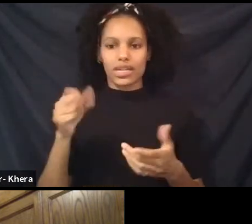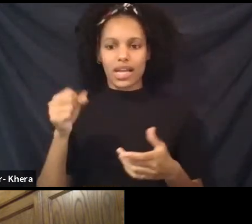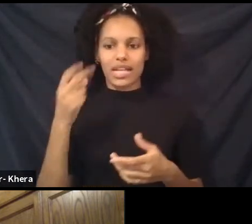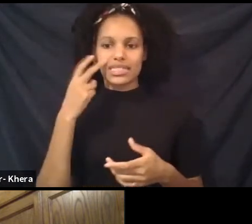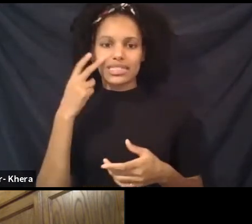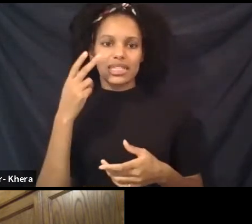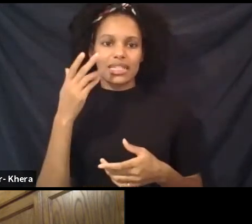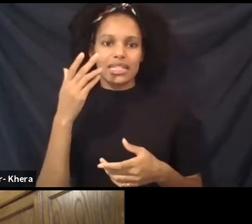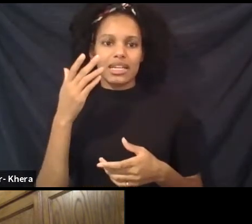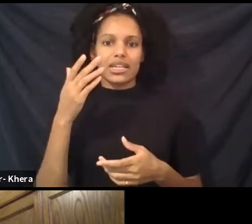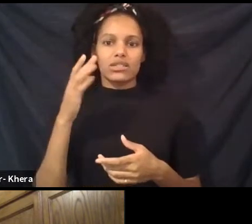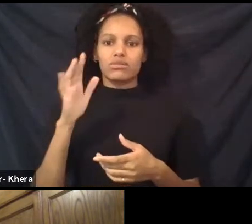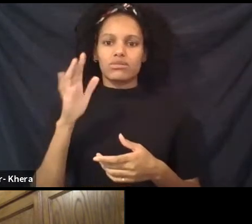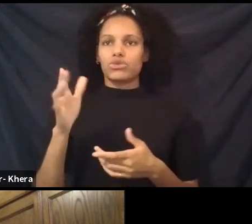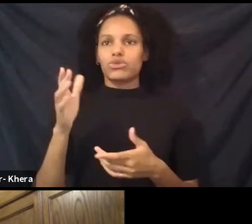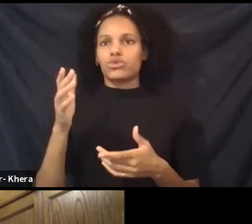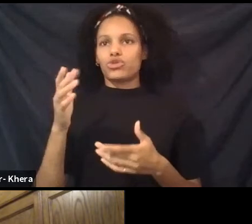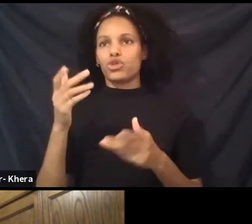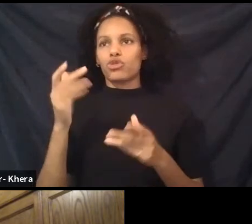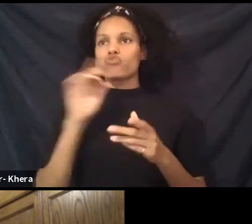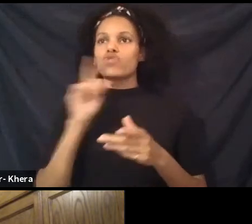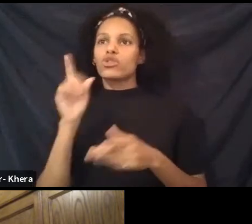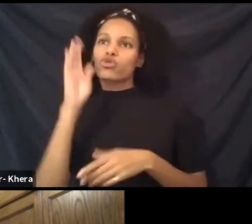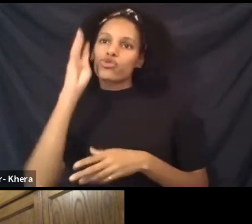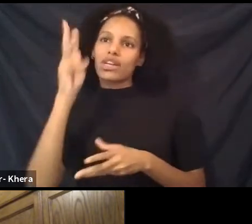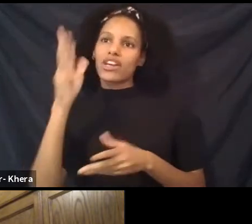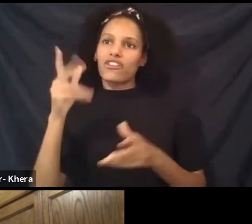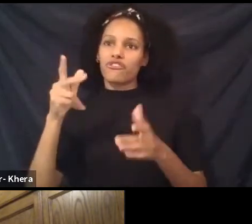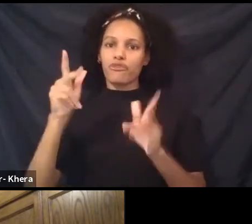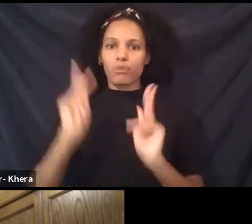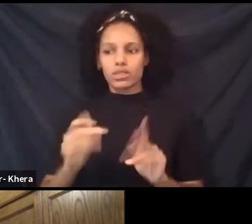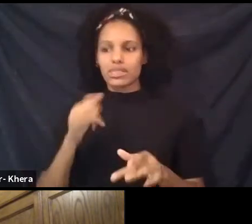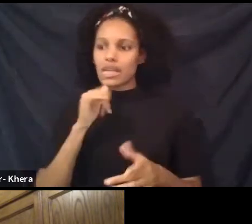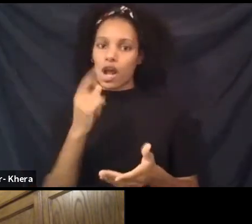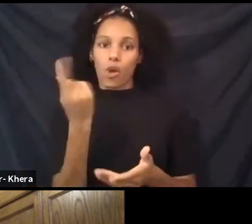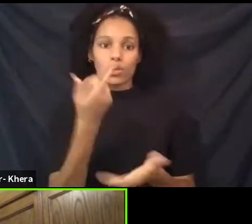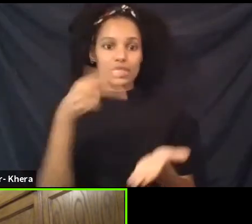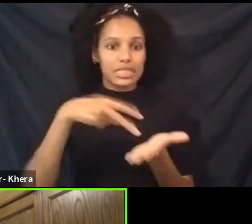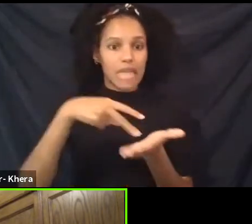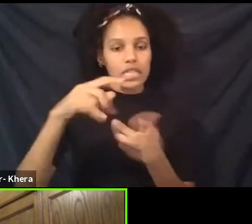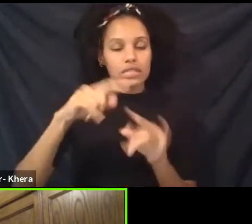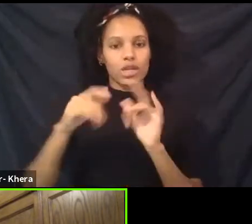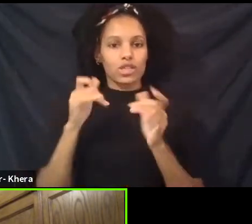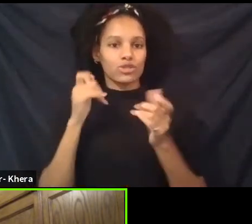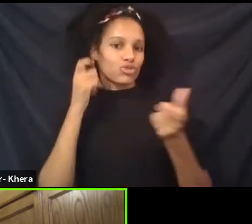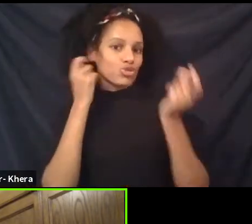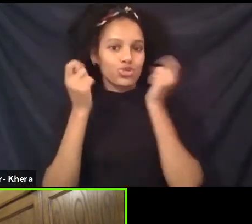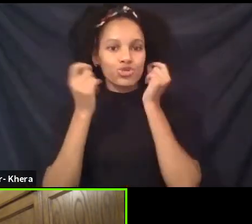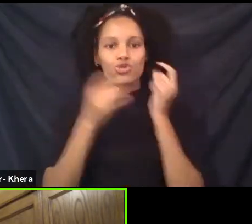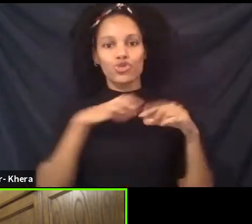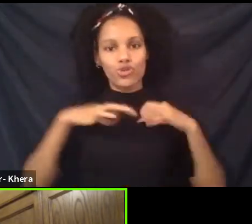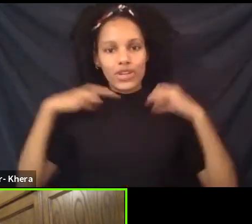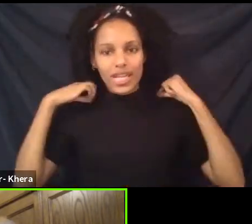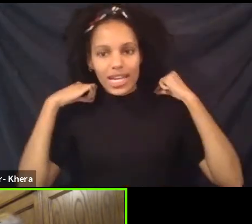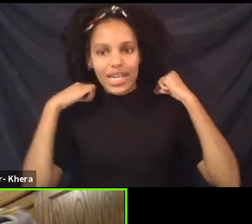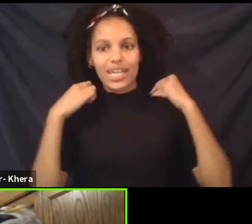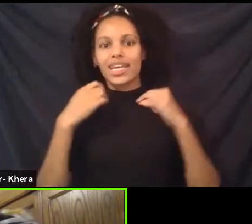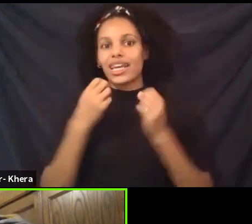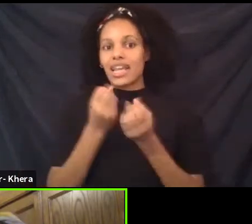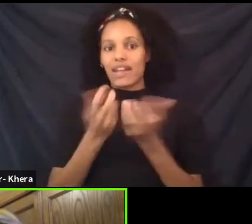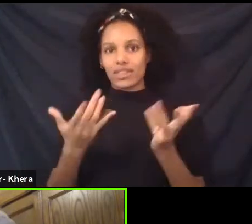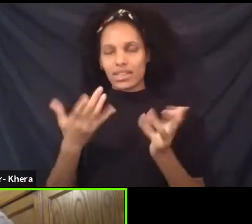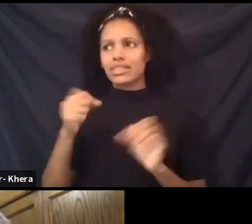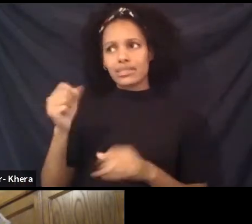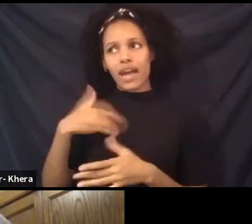person. mean, not, you know, dance, but not only dance, but just jewelry, just yeah. Right. I remember.